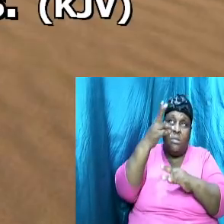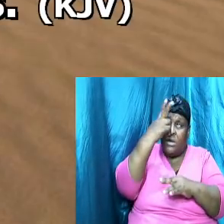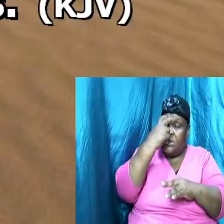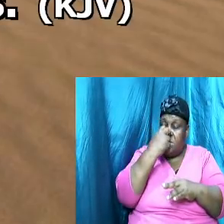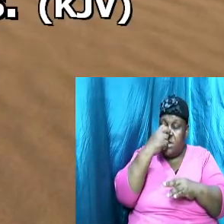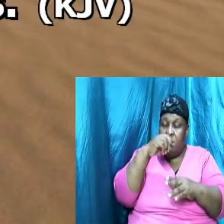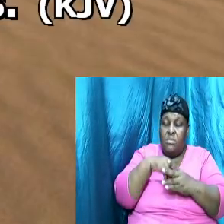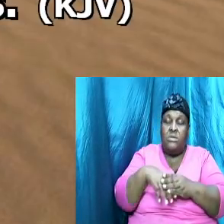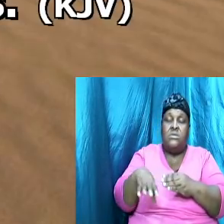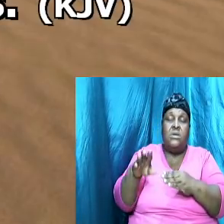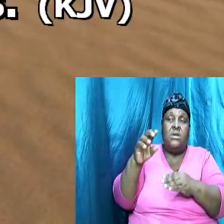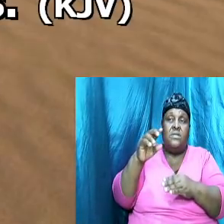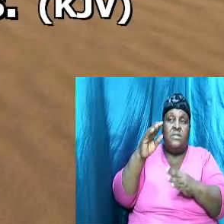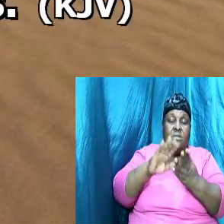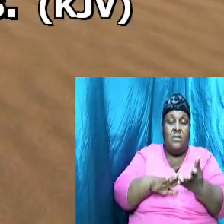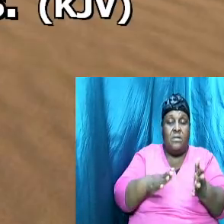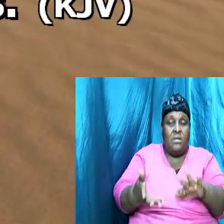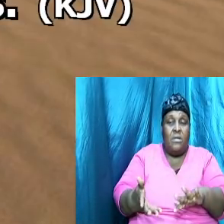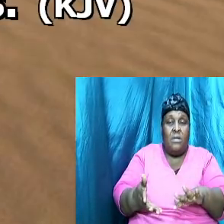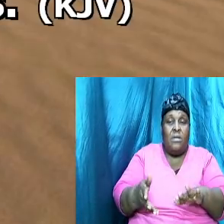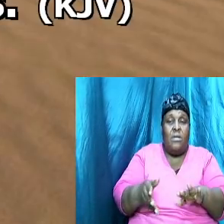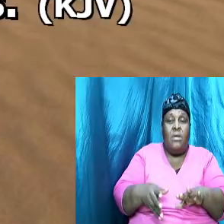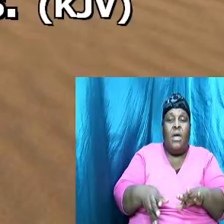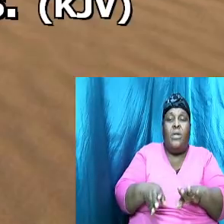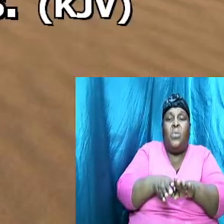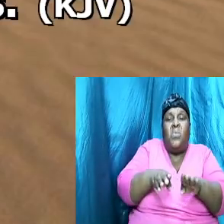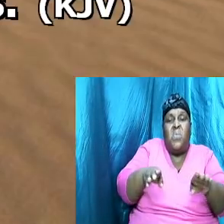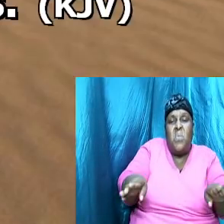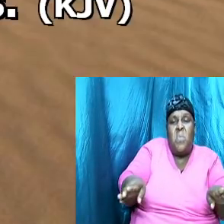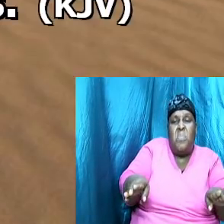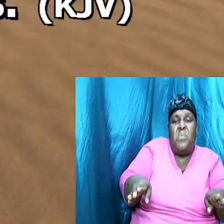of his side and here Paul is now saying